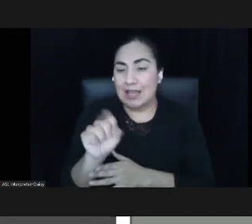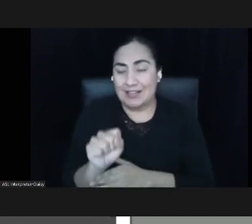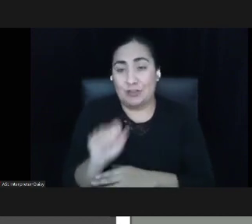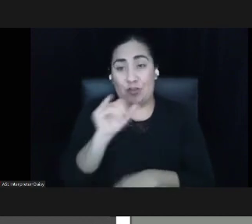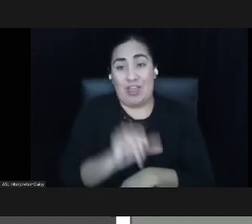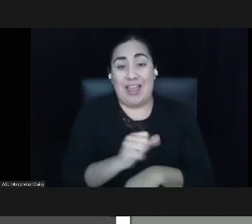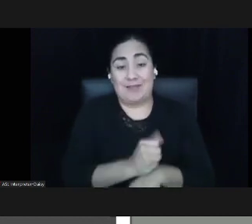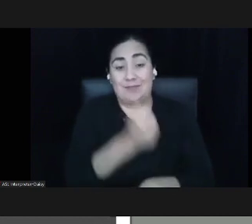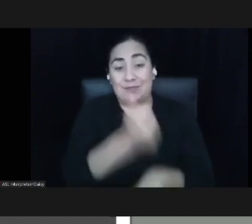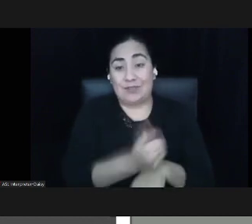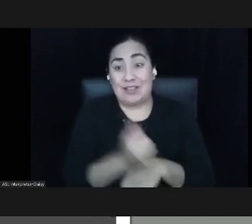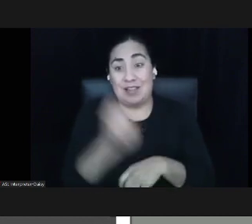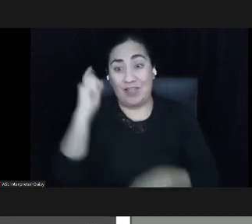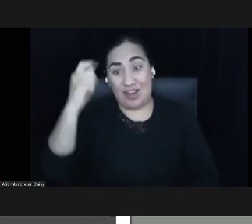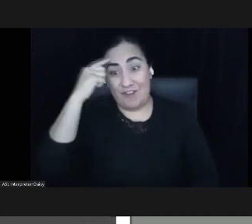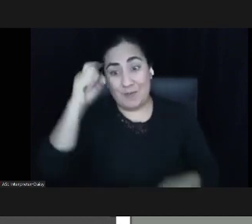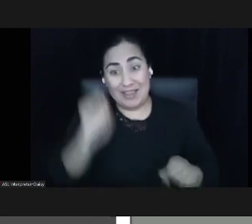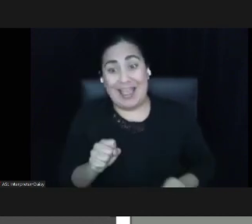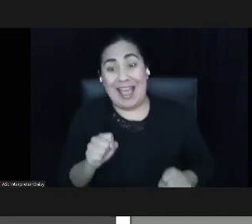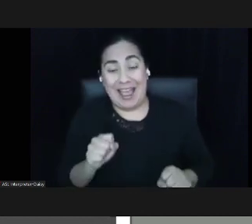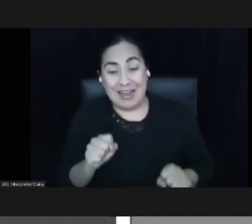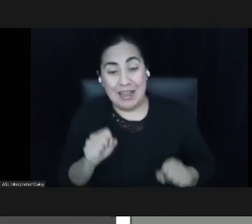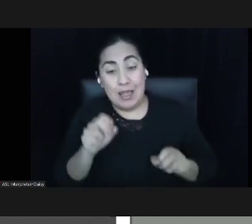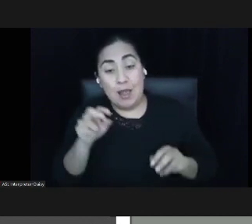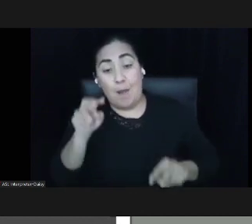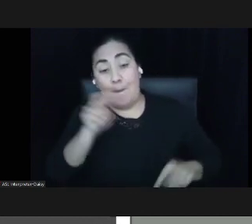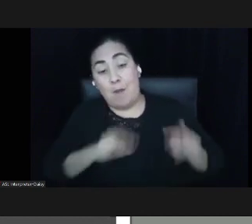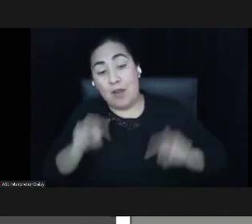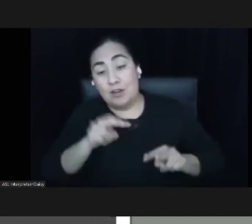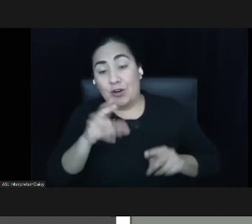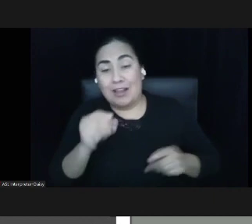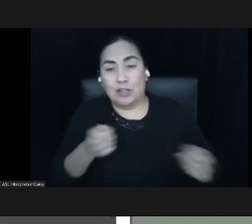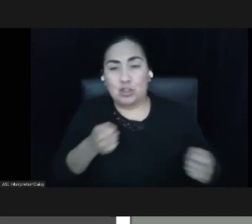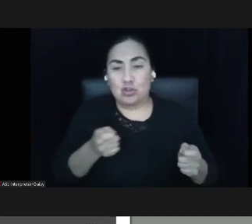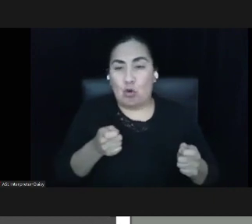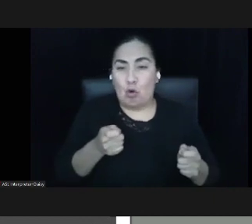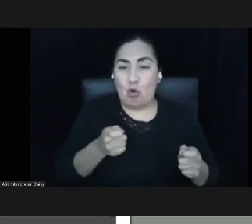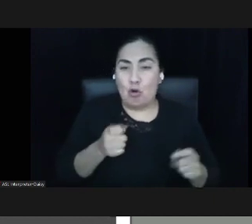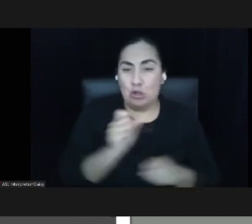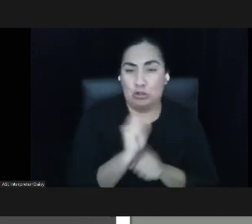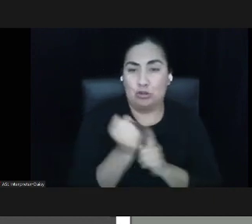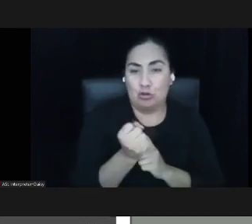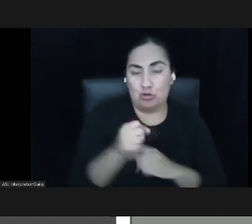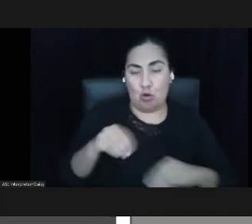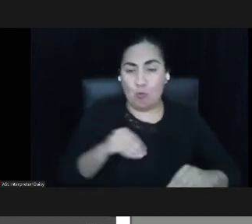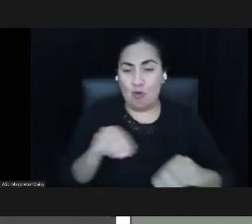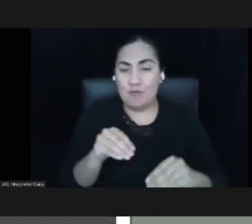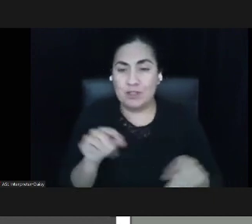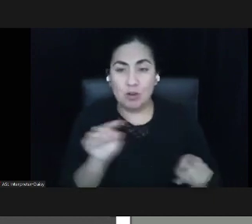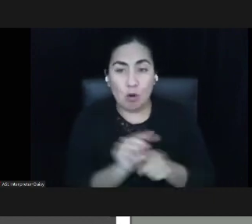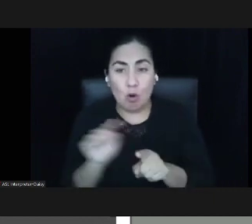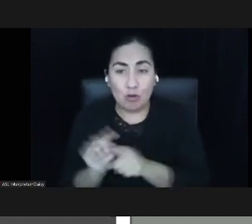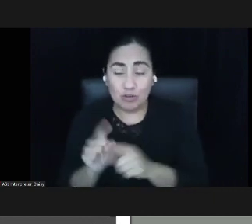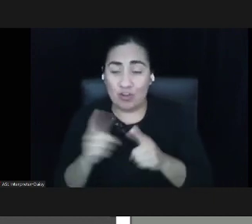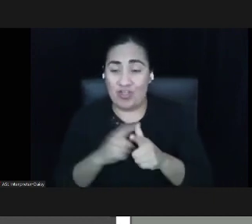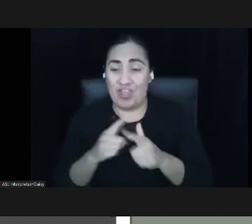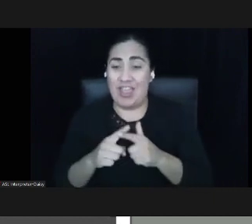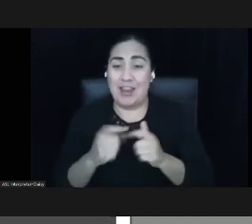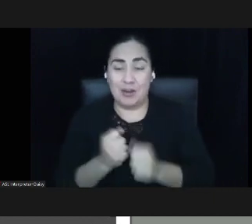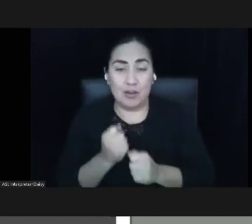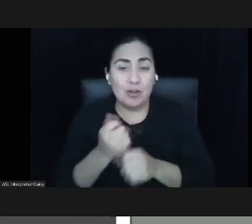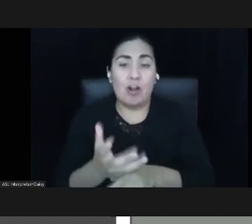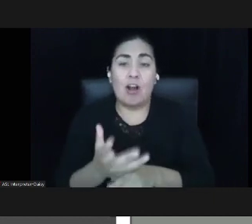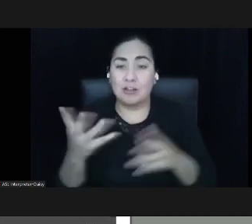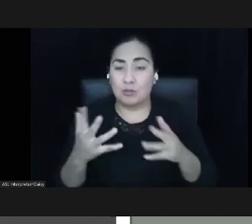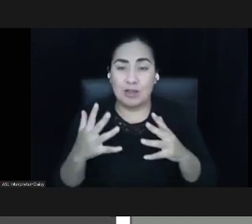ability to monitor and control social movements. And it also created a reliance then on state and foundation and corporate